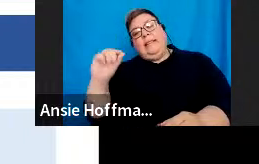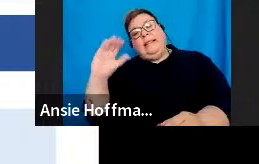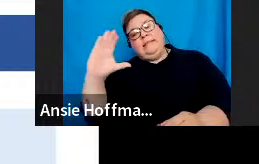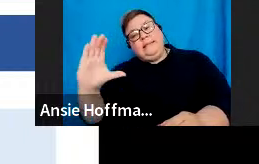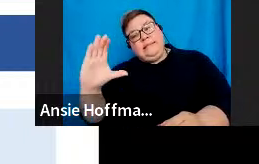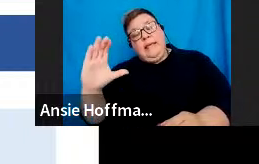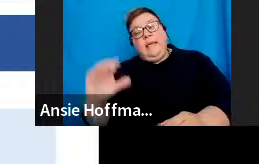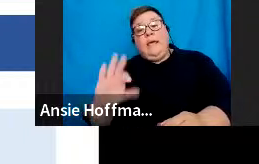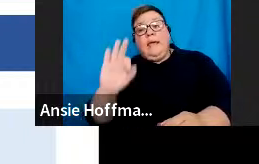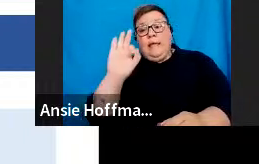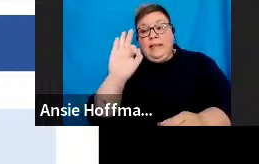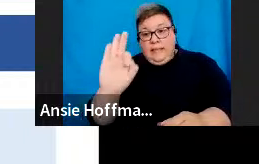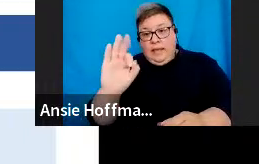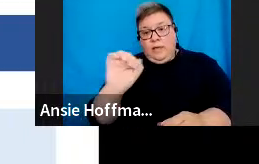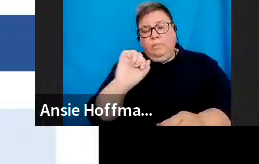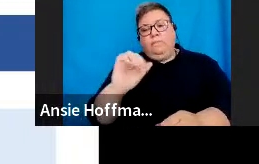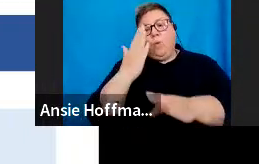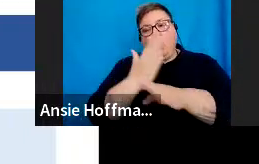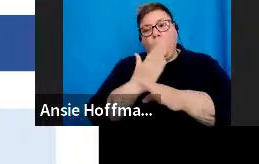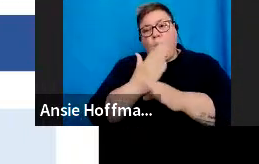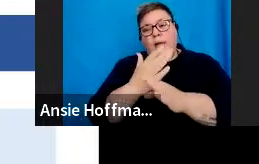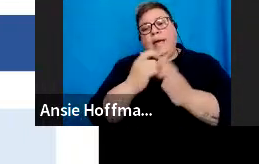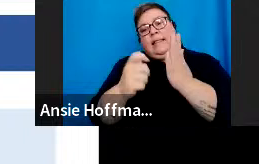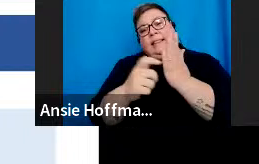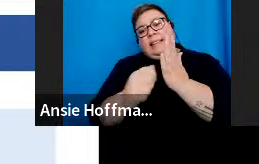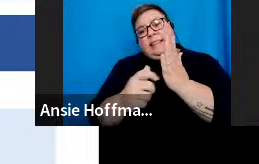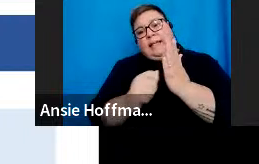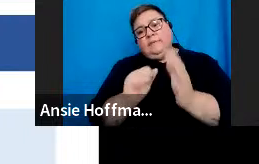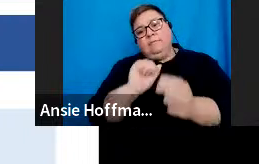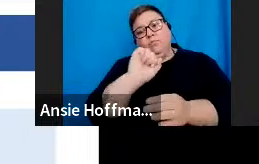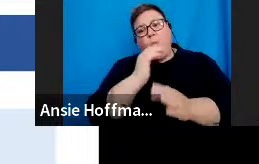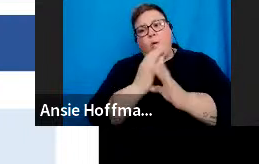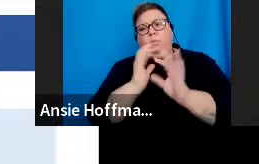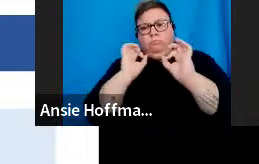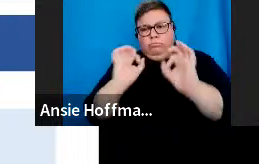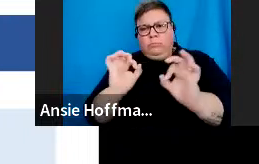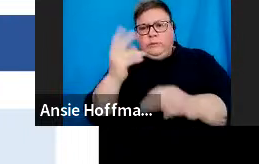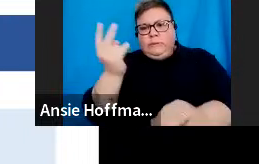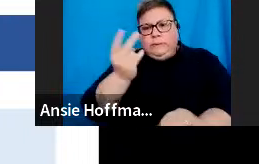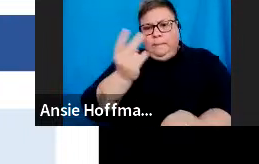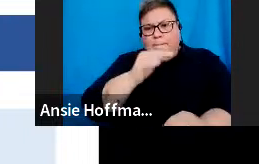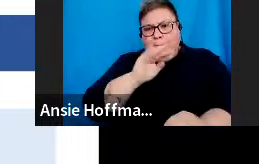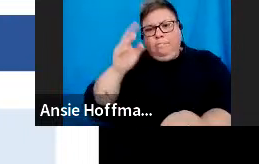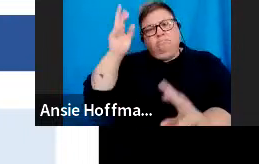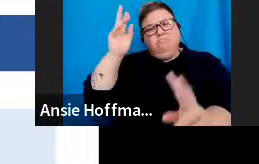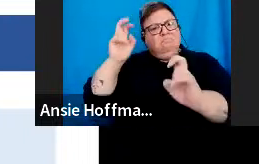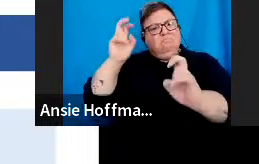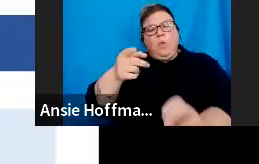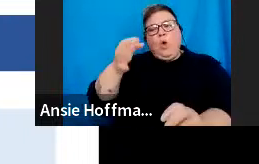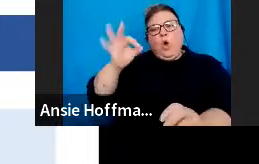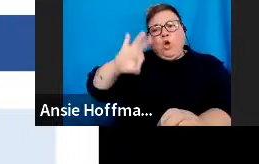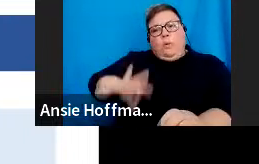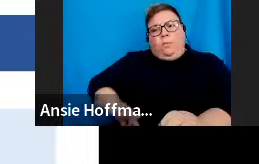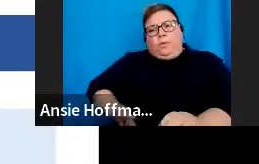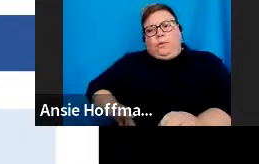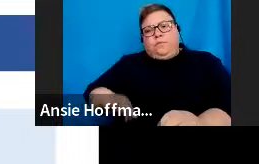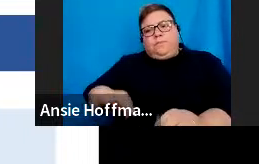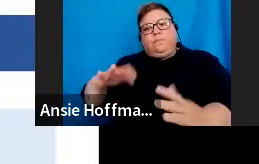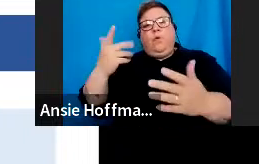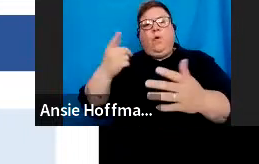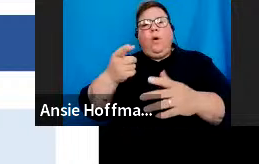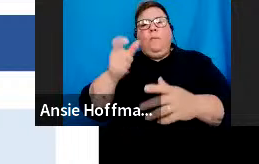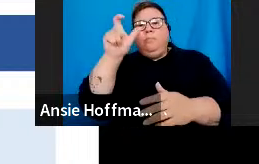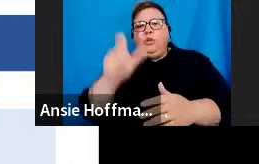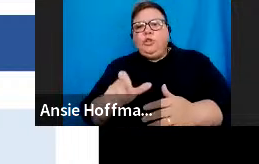is employee's tax to be deducted at a fixed percentage, for example, commissioned earners, a personal service company, or